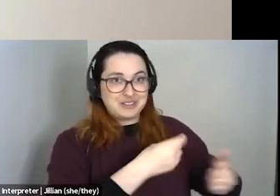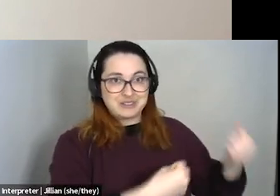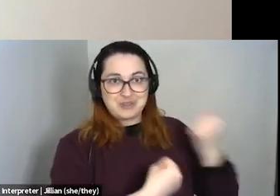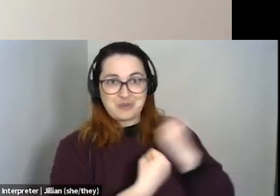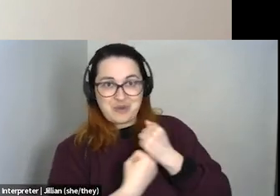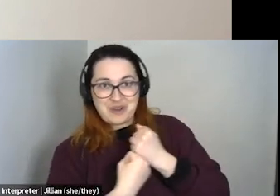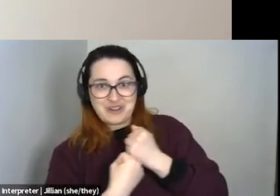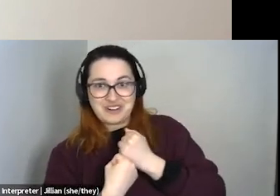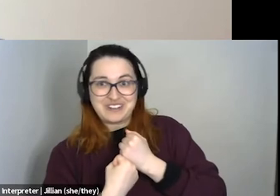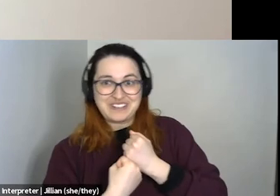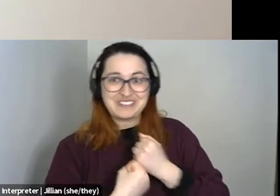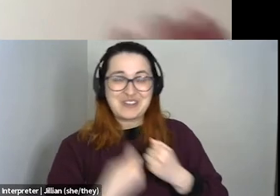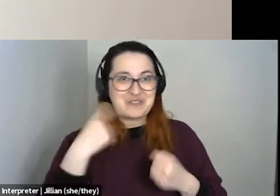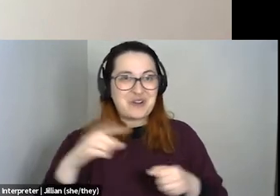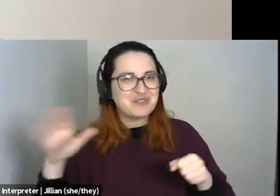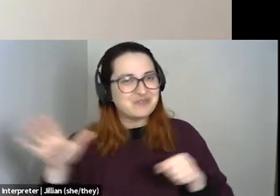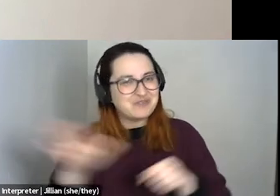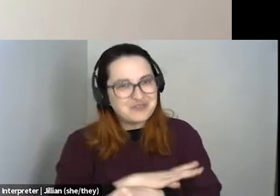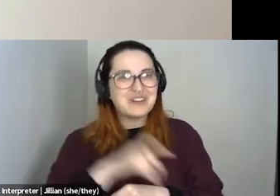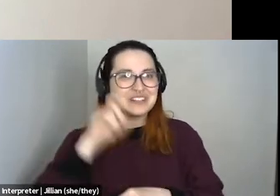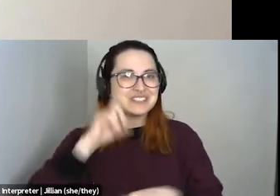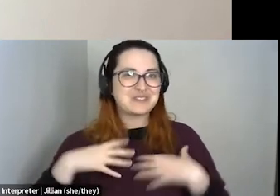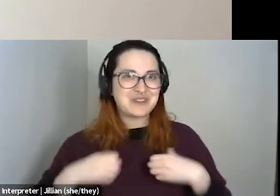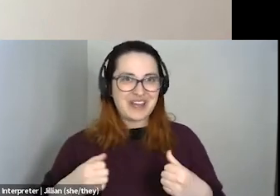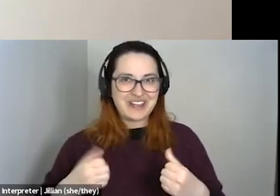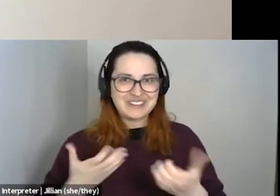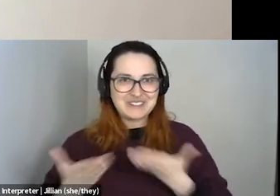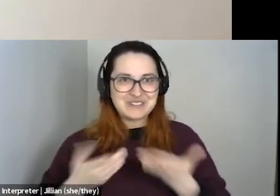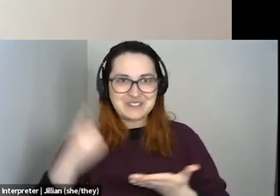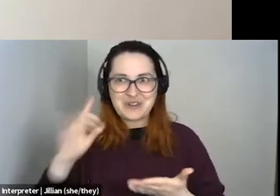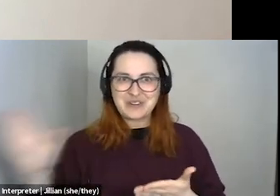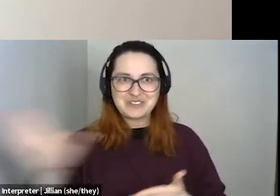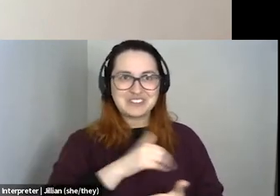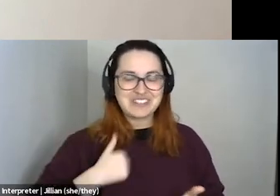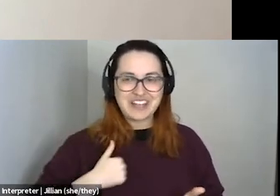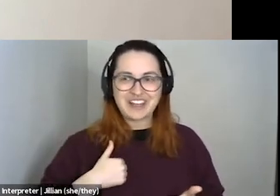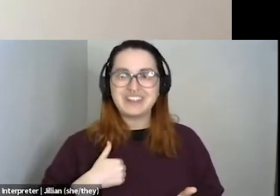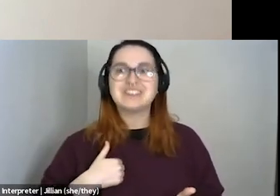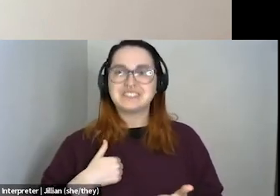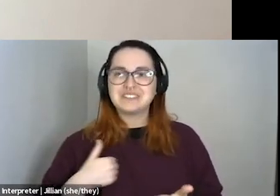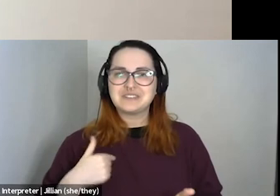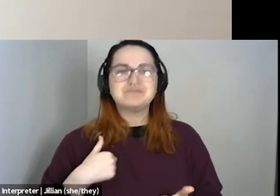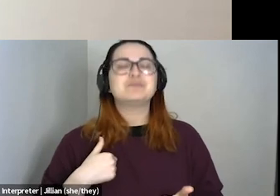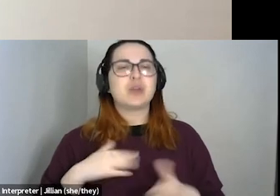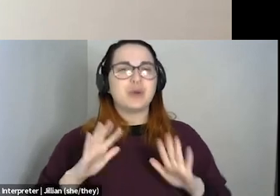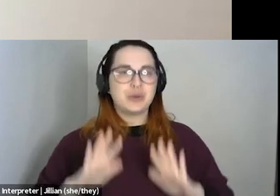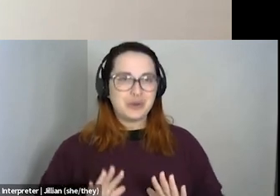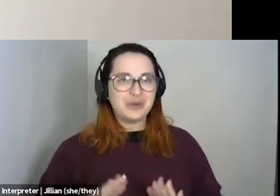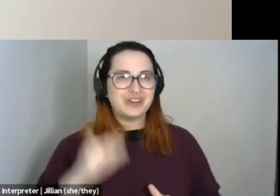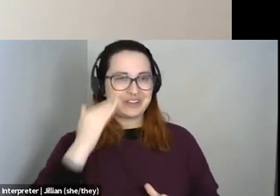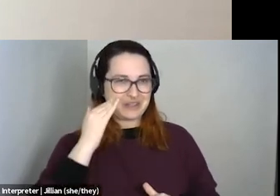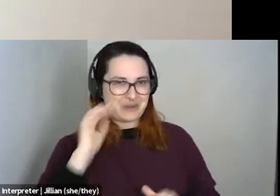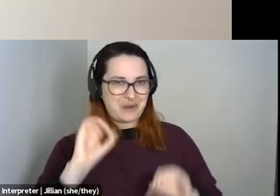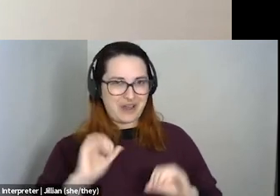just comprehensive sexual health services for everybody in Canada. At least I know that there's a whole bunch of other organizations that, you know, are